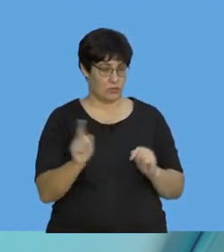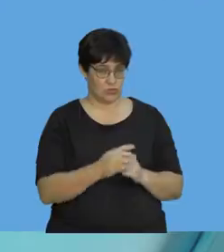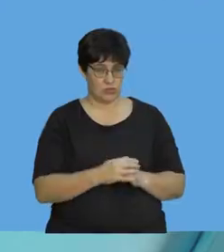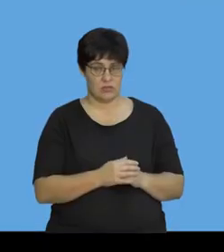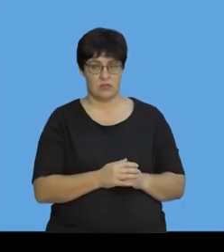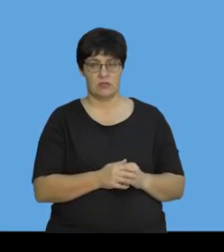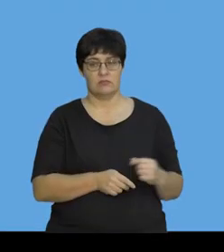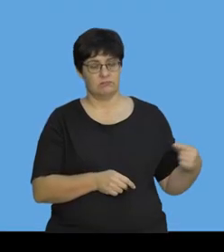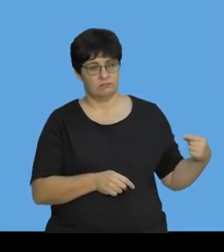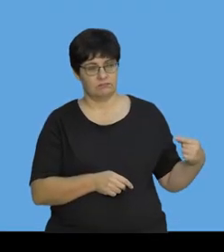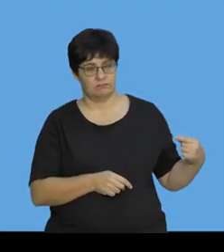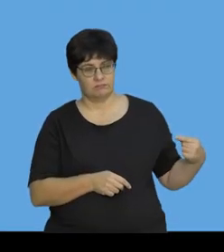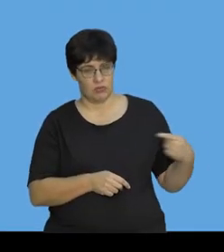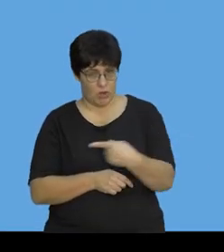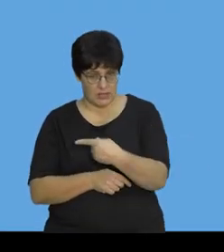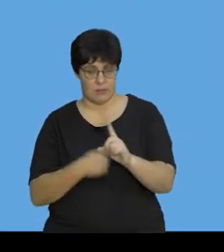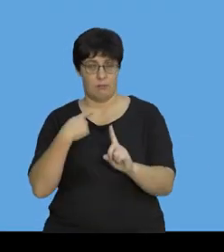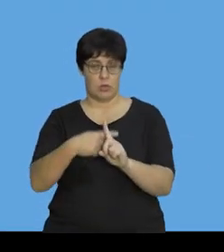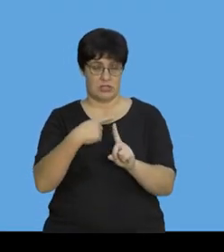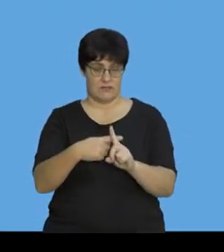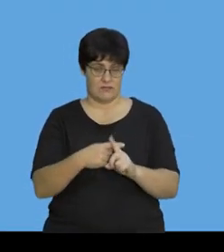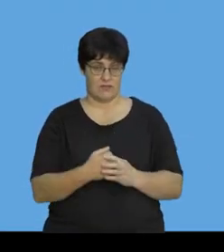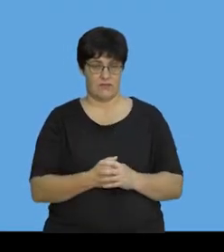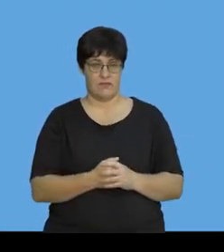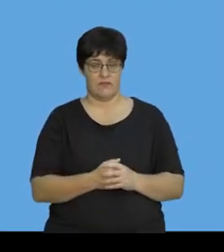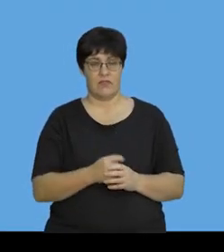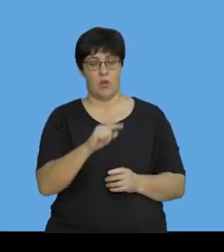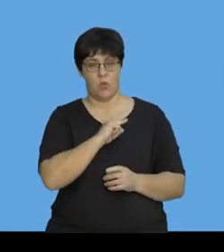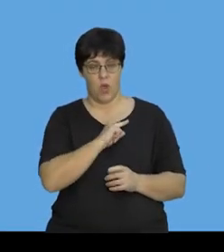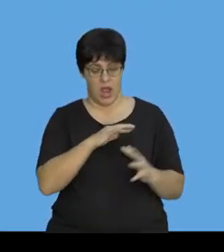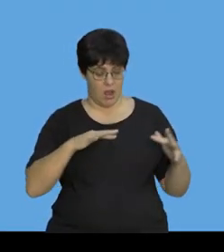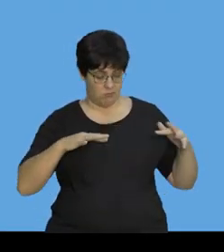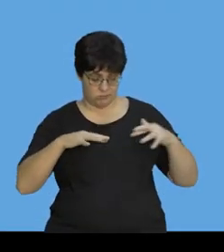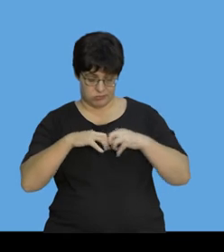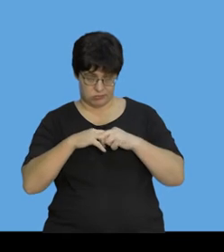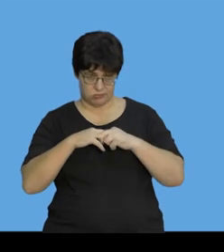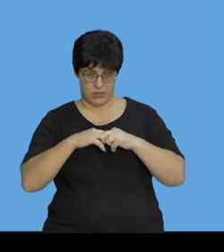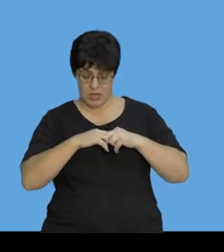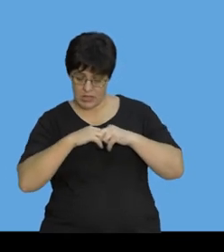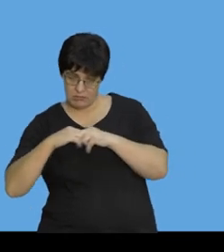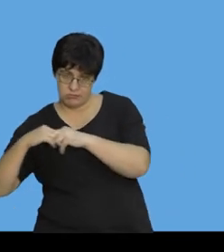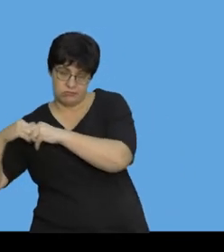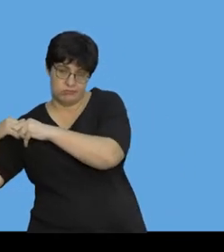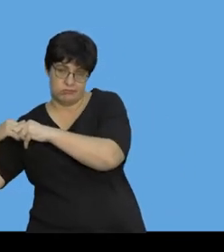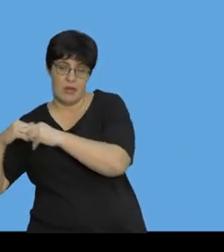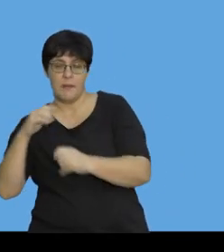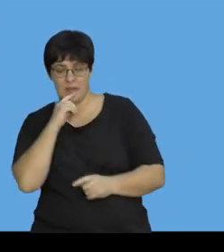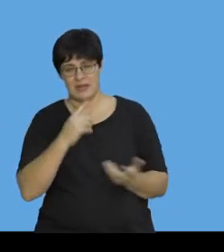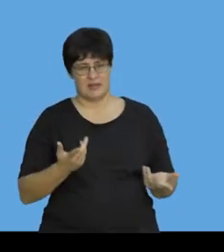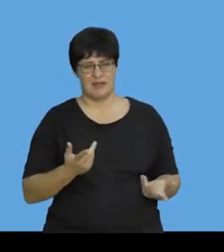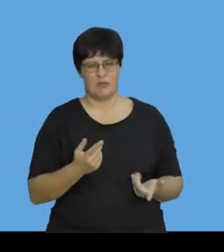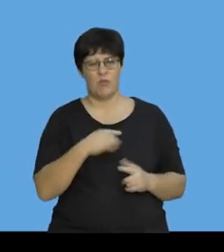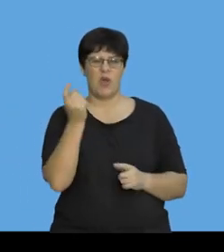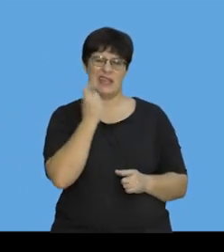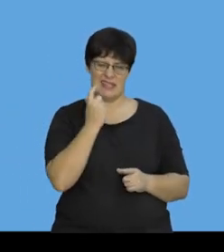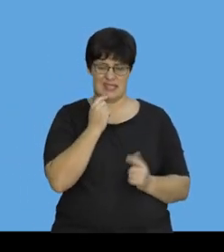direction. I'm going to make to the right positive because once they had collided, they kept going